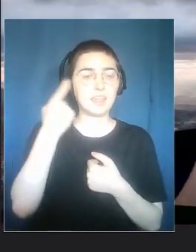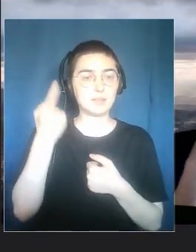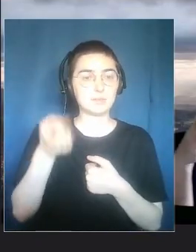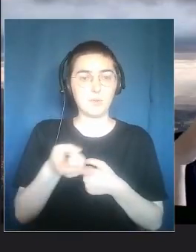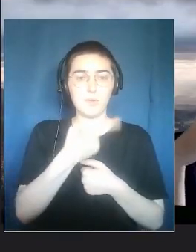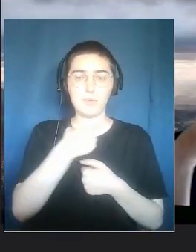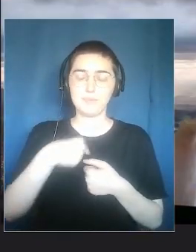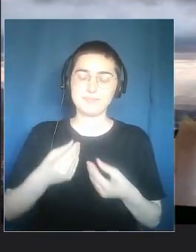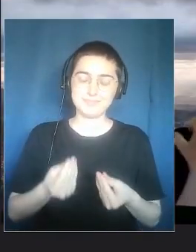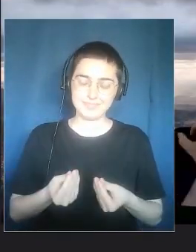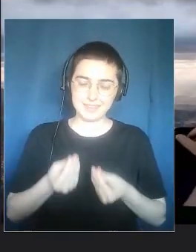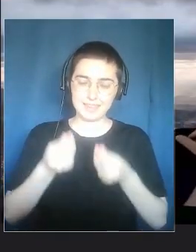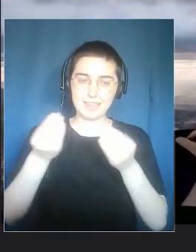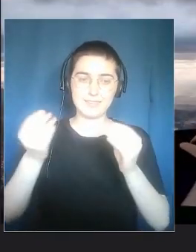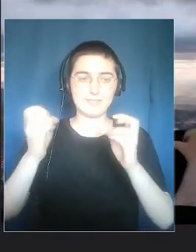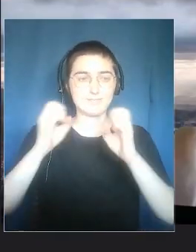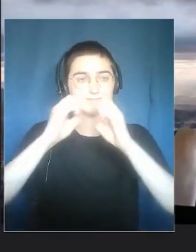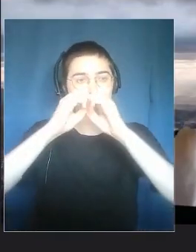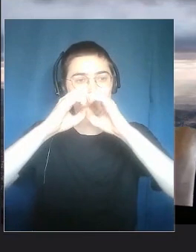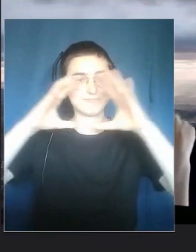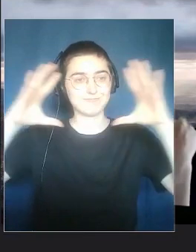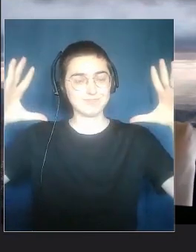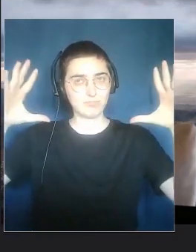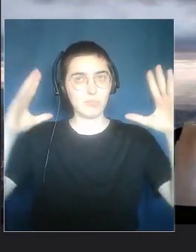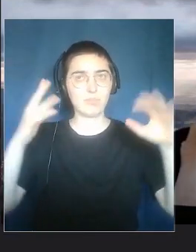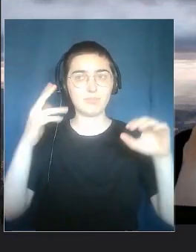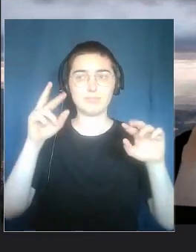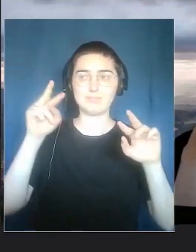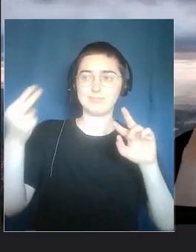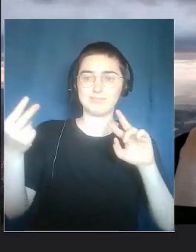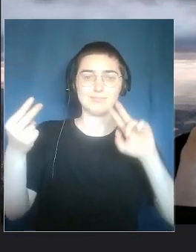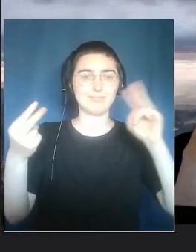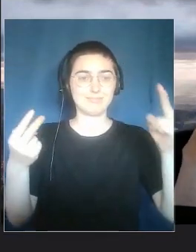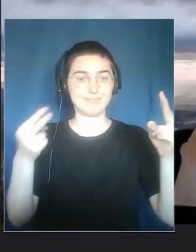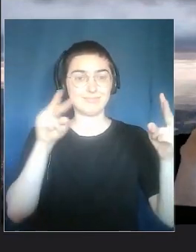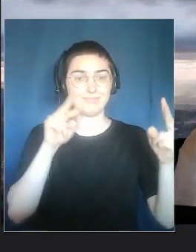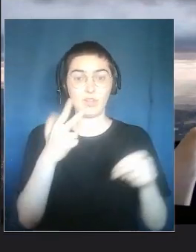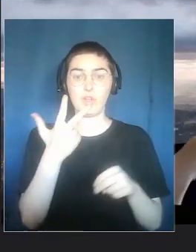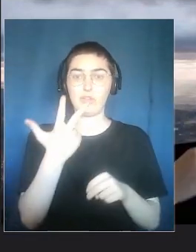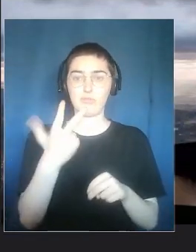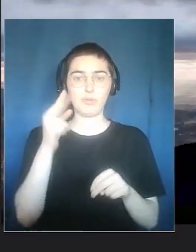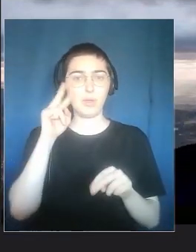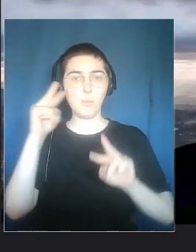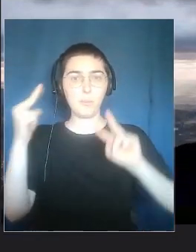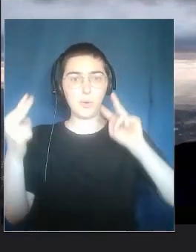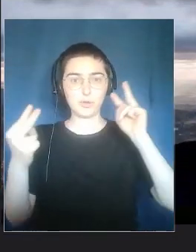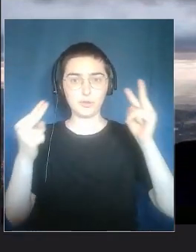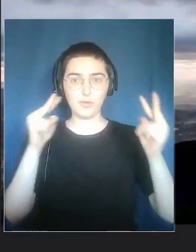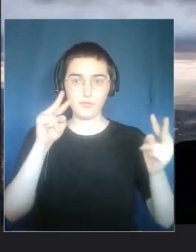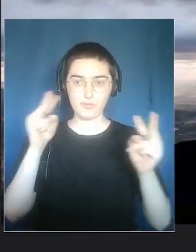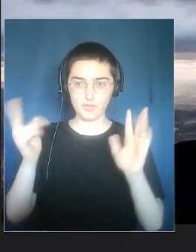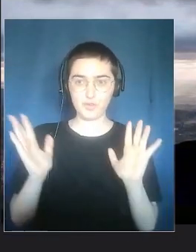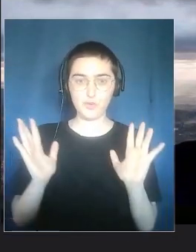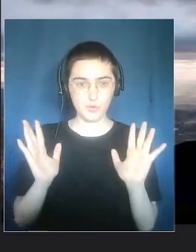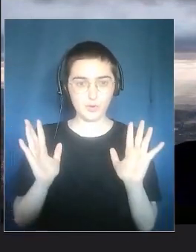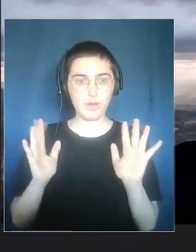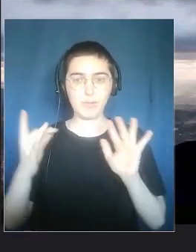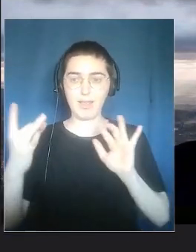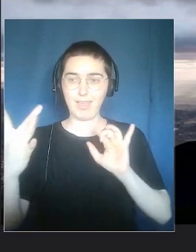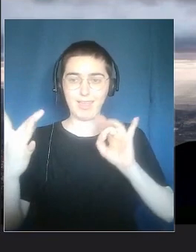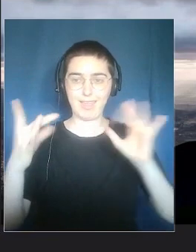Grazie I think we created a three-fold vision that